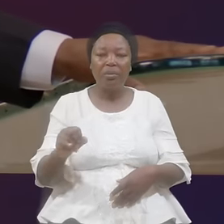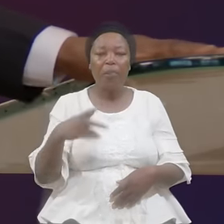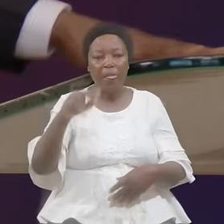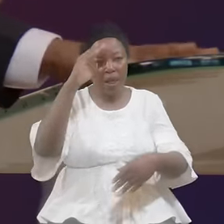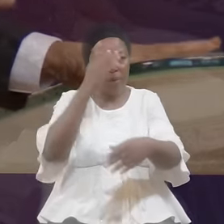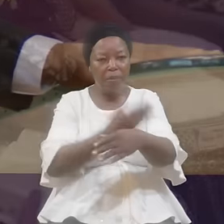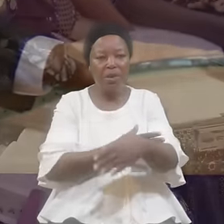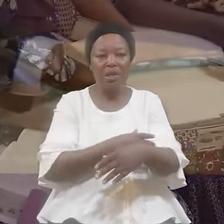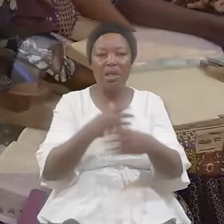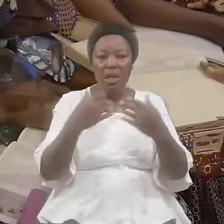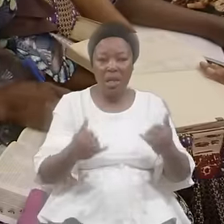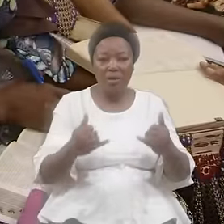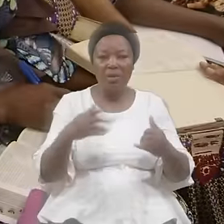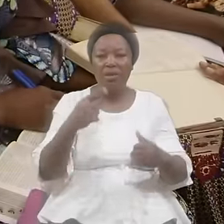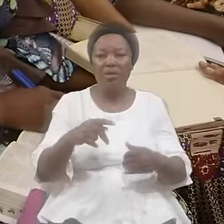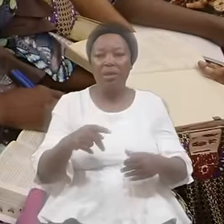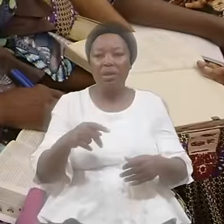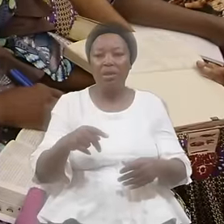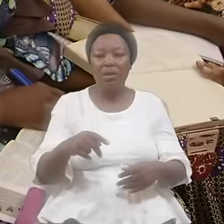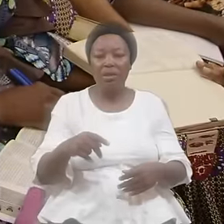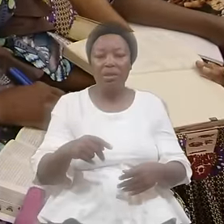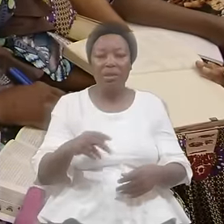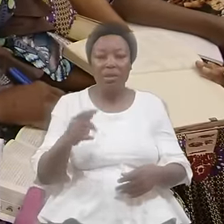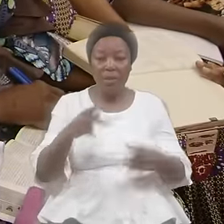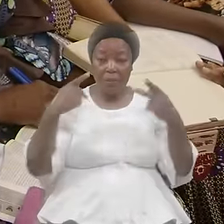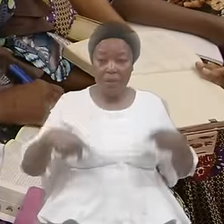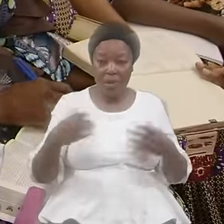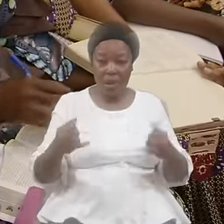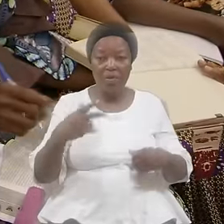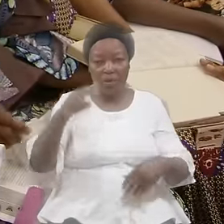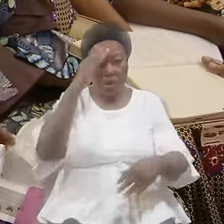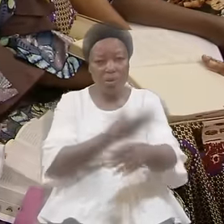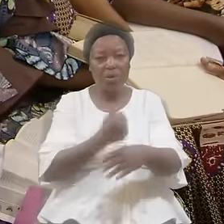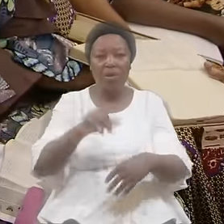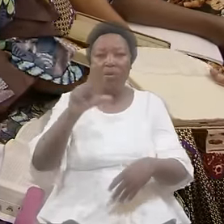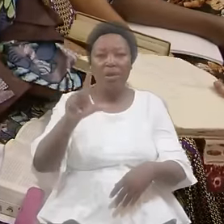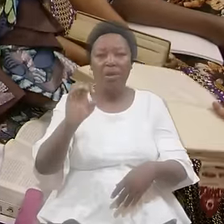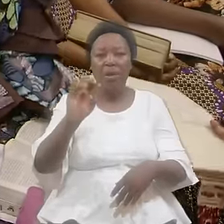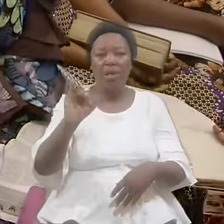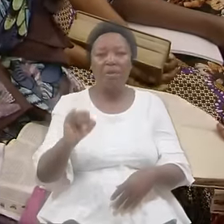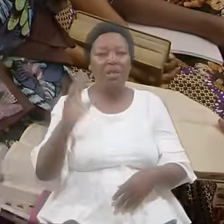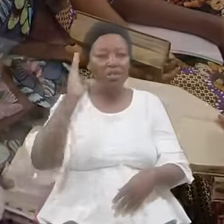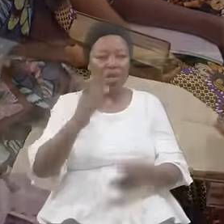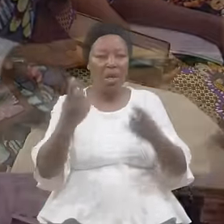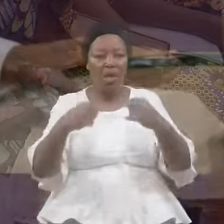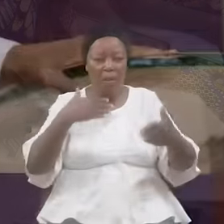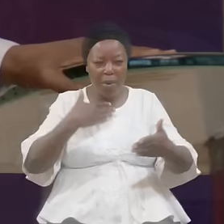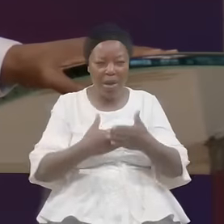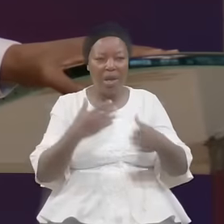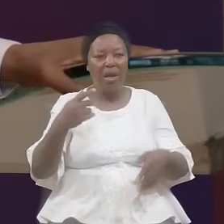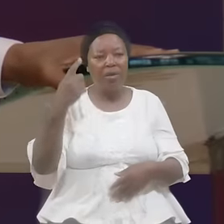Levi Shall Come Near For Them The Lord Thy God